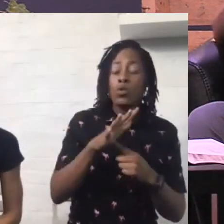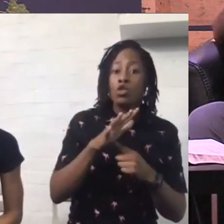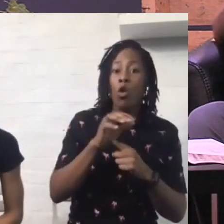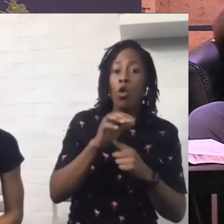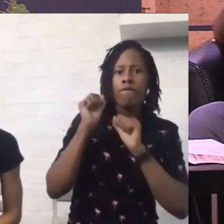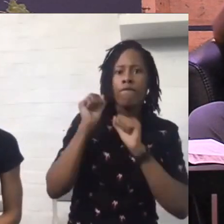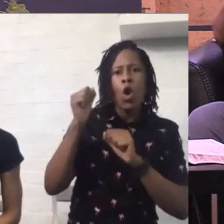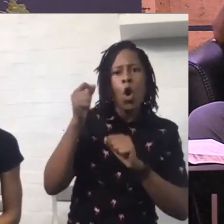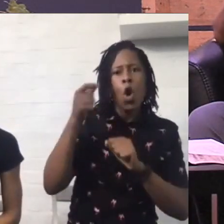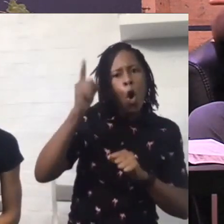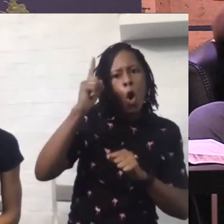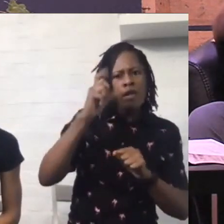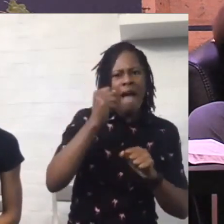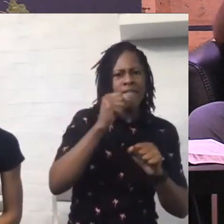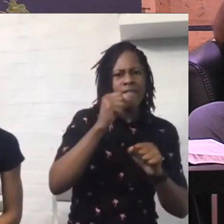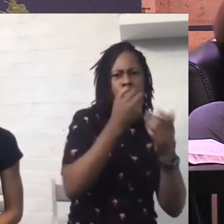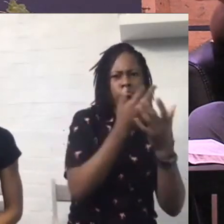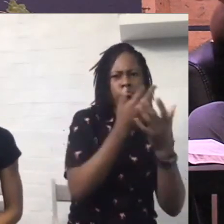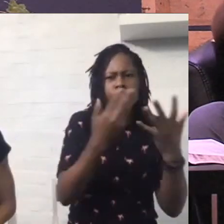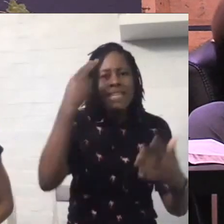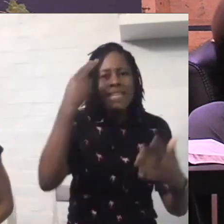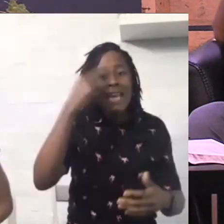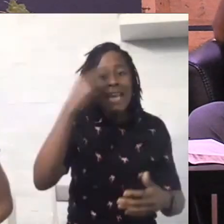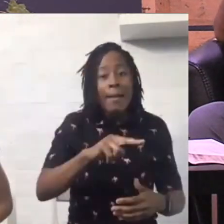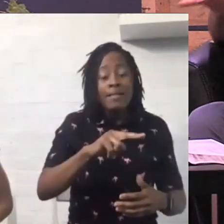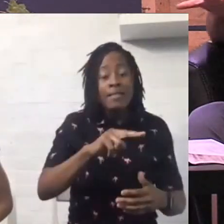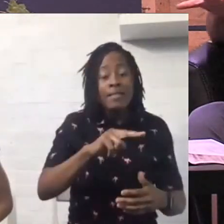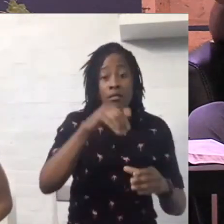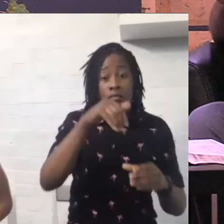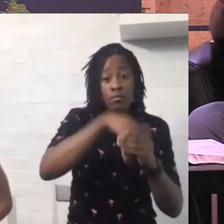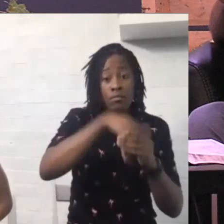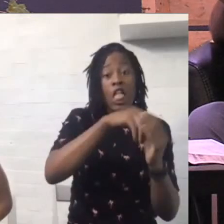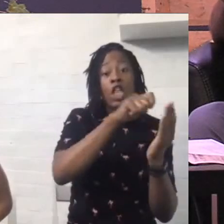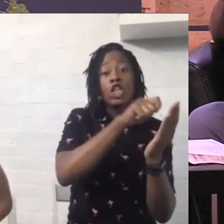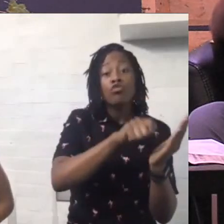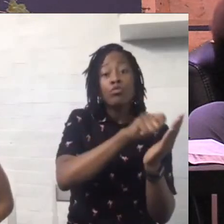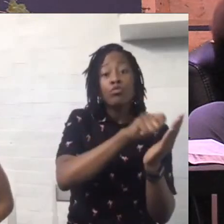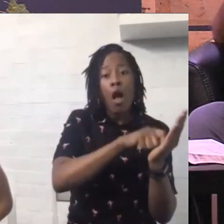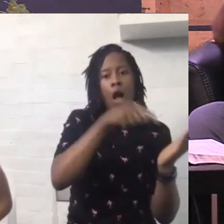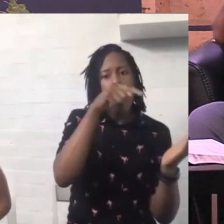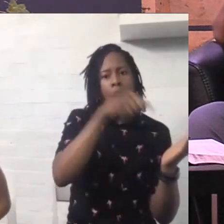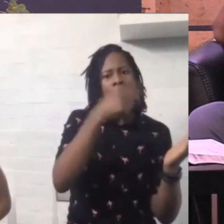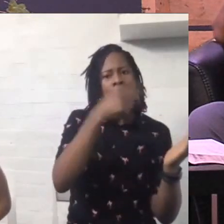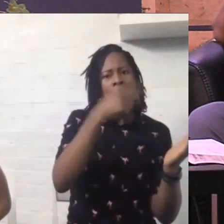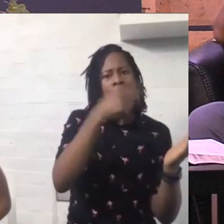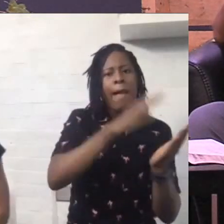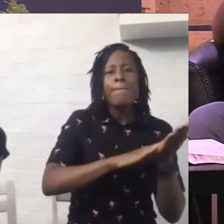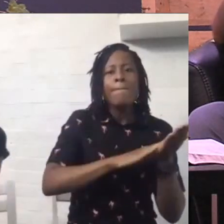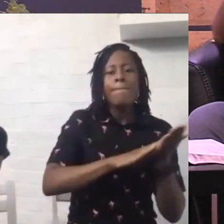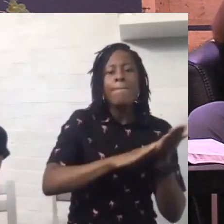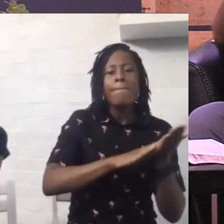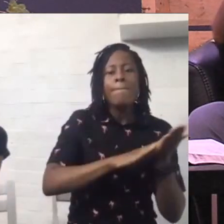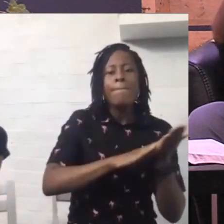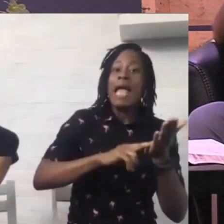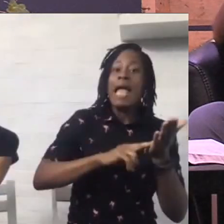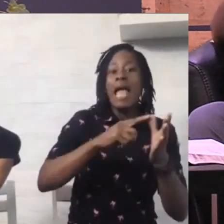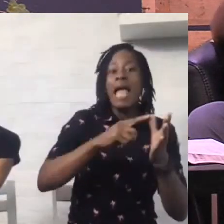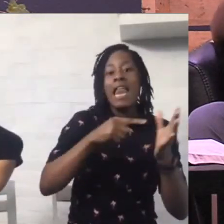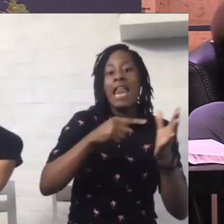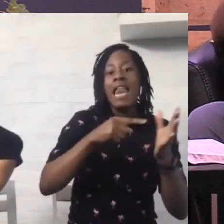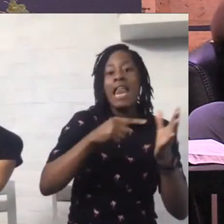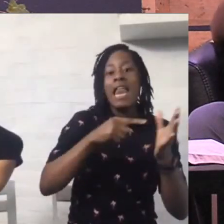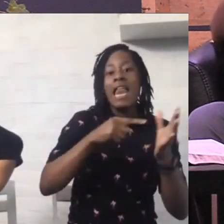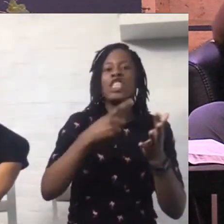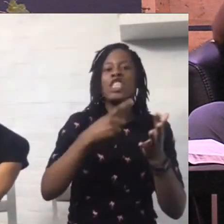scripture, name means nature. I want you to say that after me,